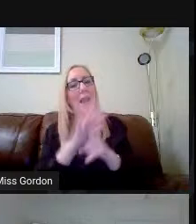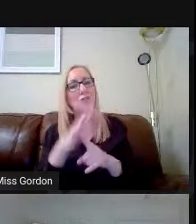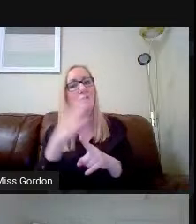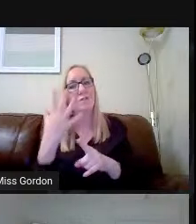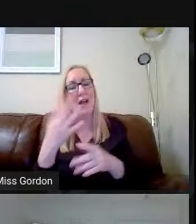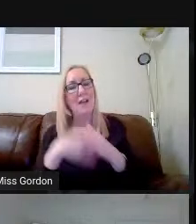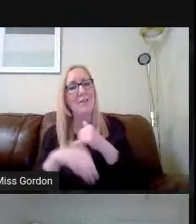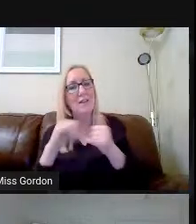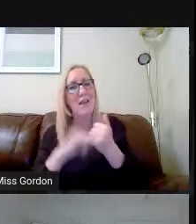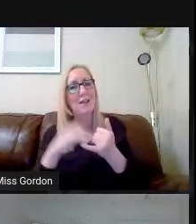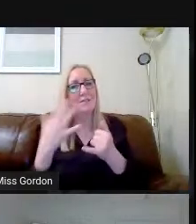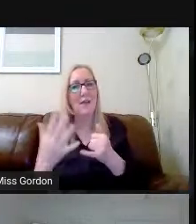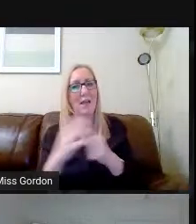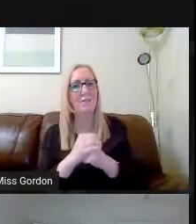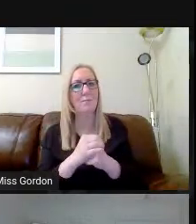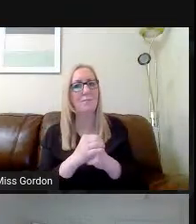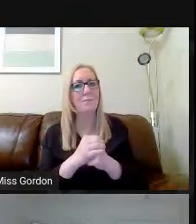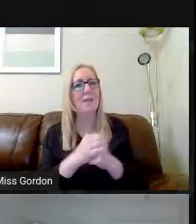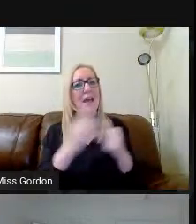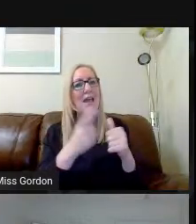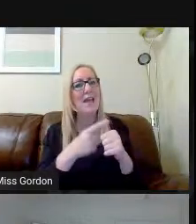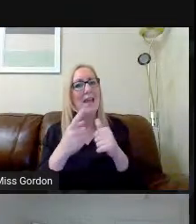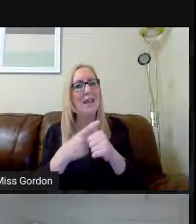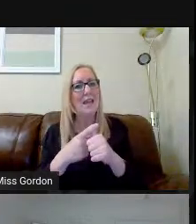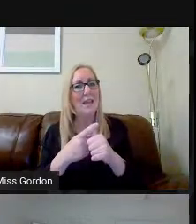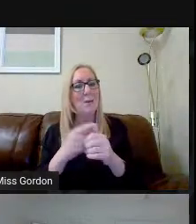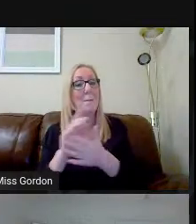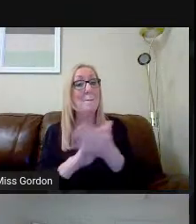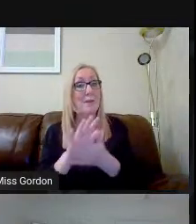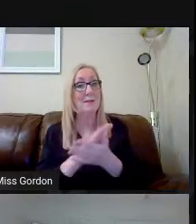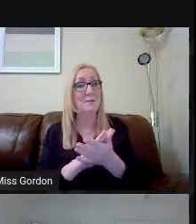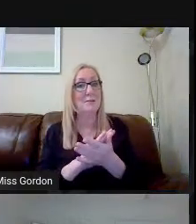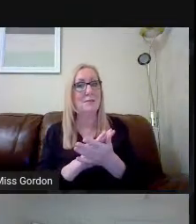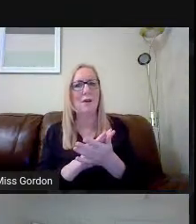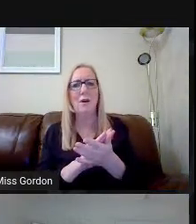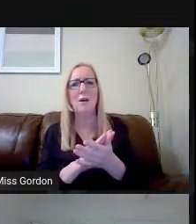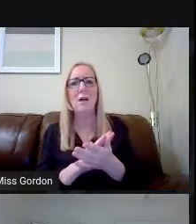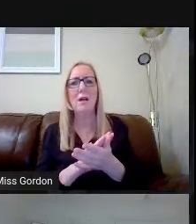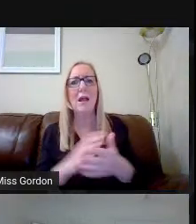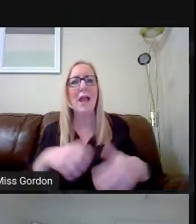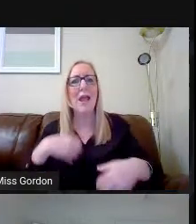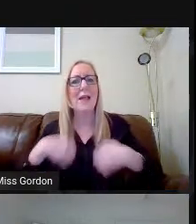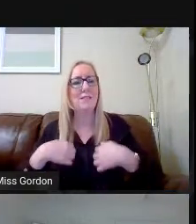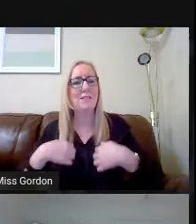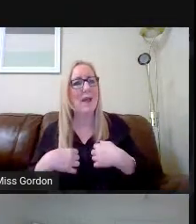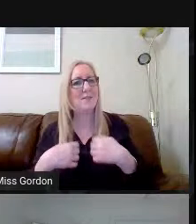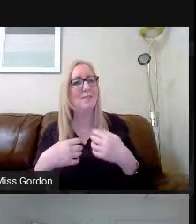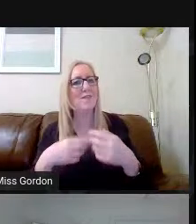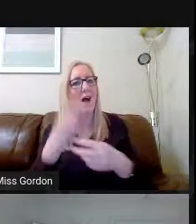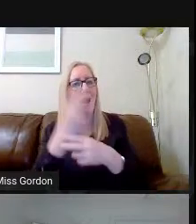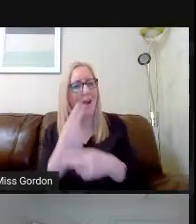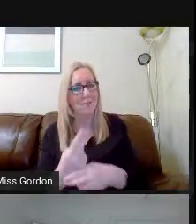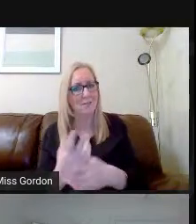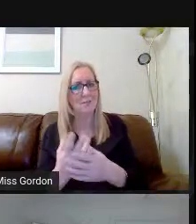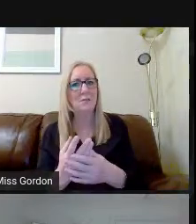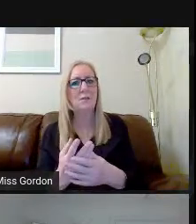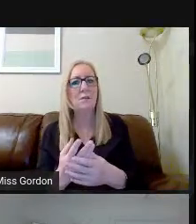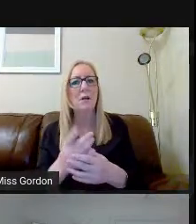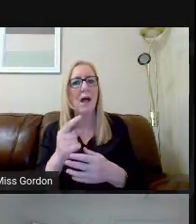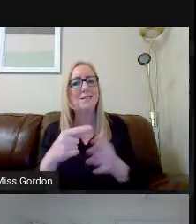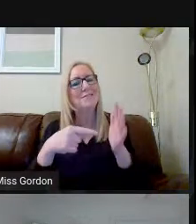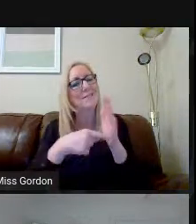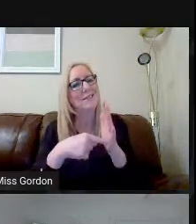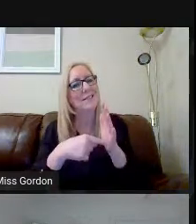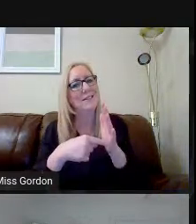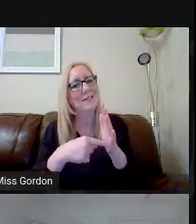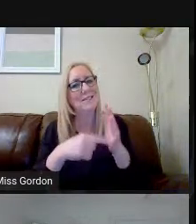EA represents expressive arts. And T, I'm sure you'll expect this, is